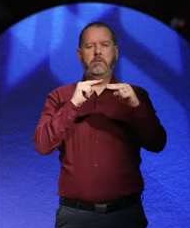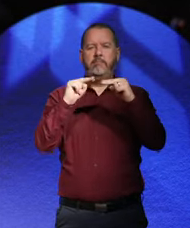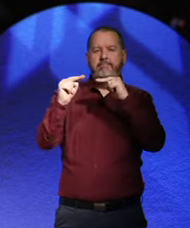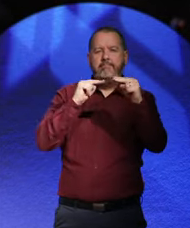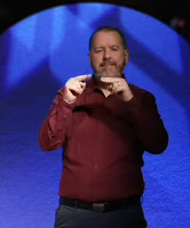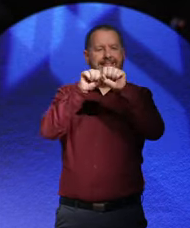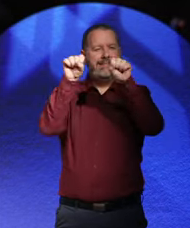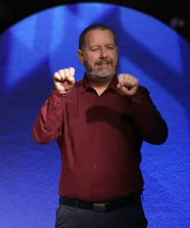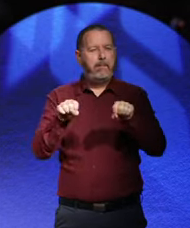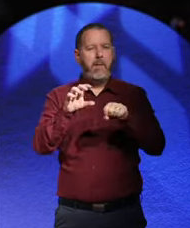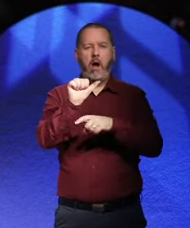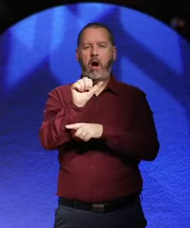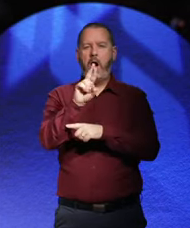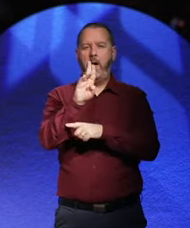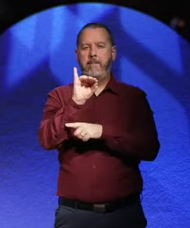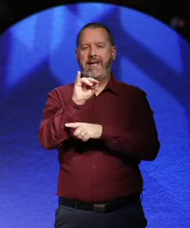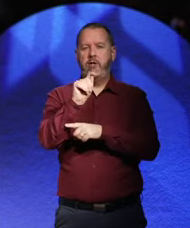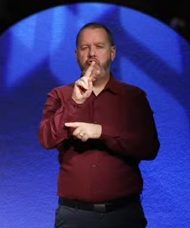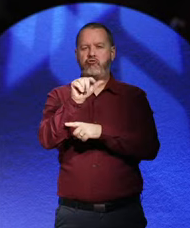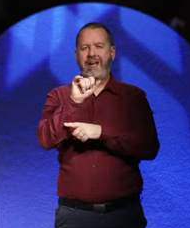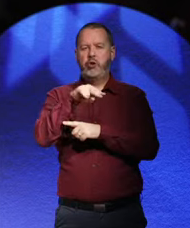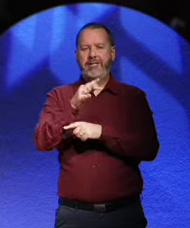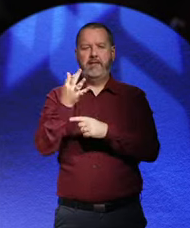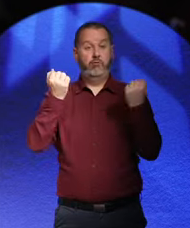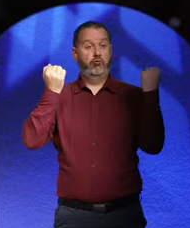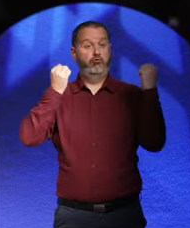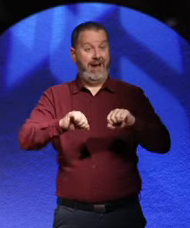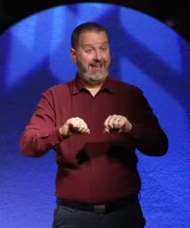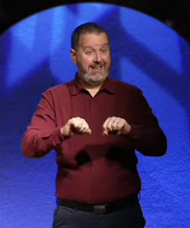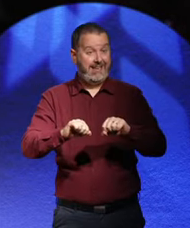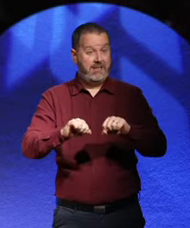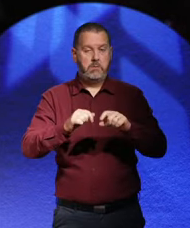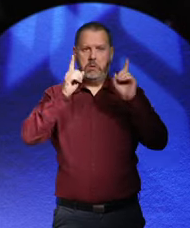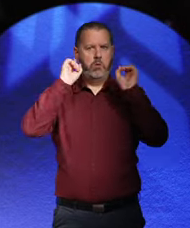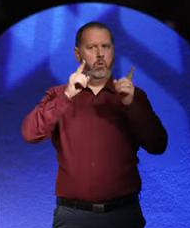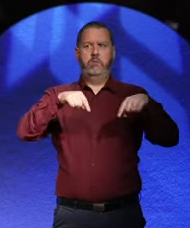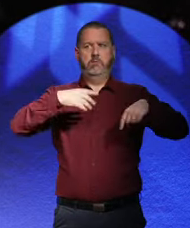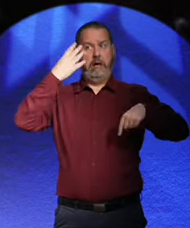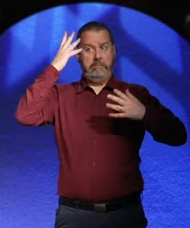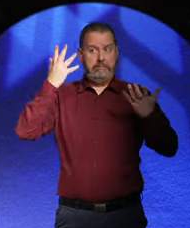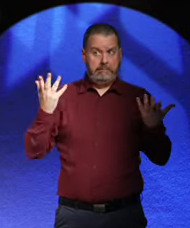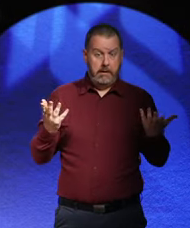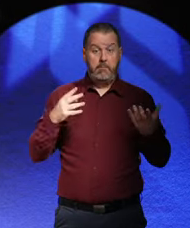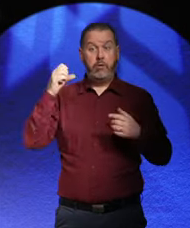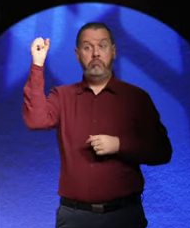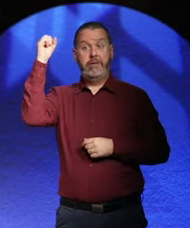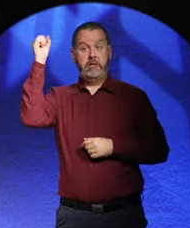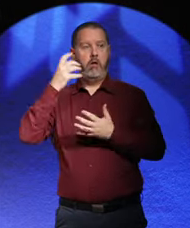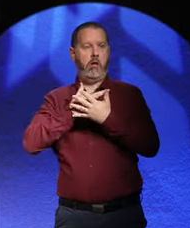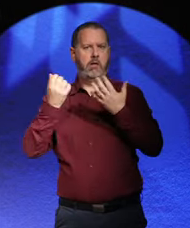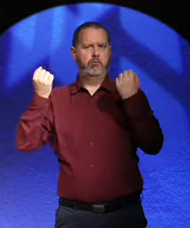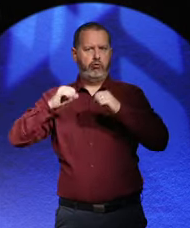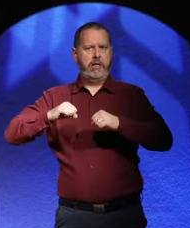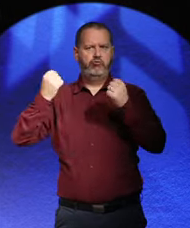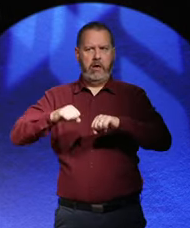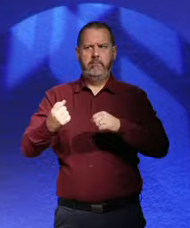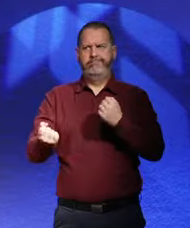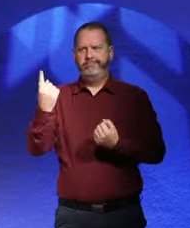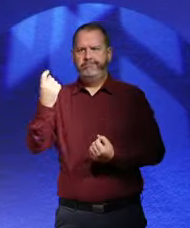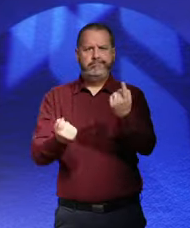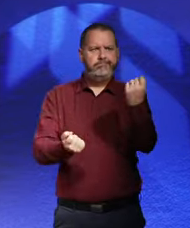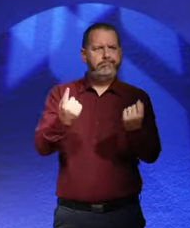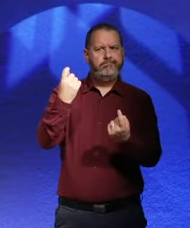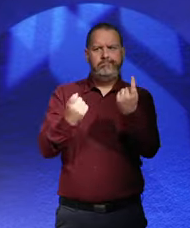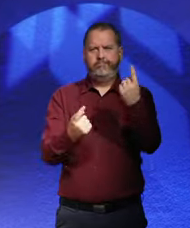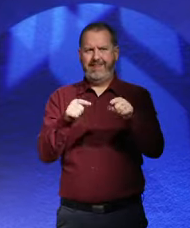Now, we've seen all these strikes, haven't we? I maybe, I don't know what the situation is in Ireland, but in Britain, we've got all these... Basically, everyone's on